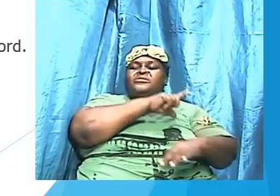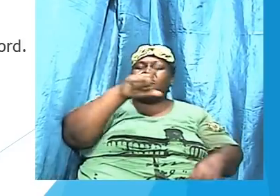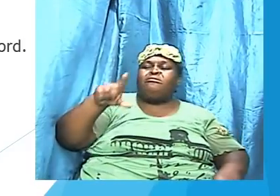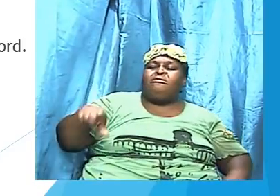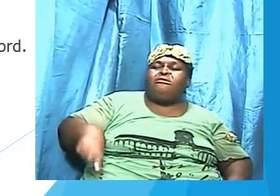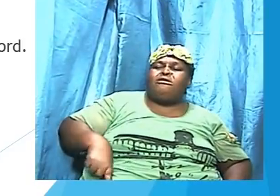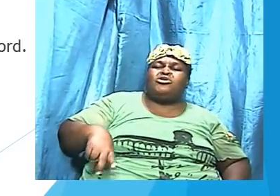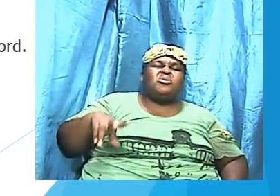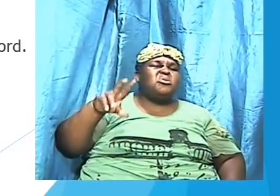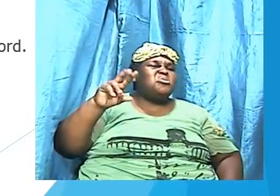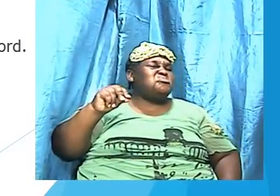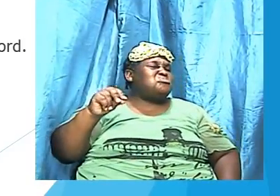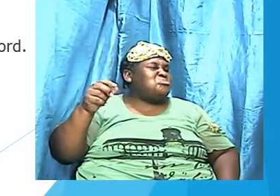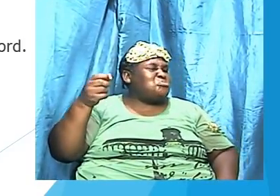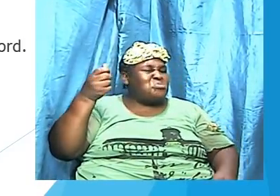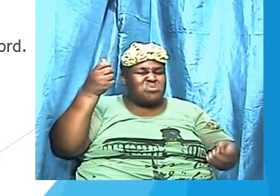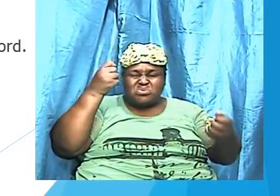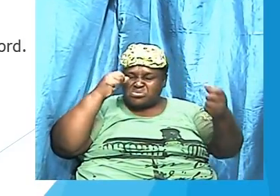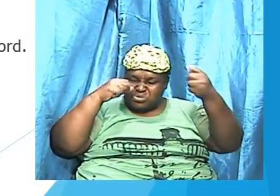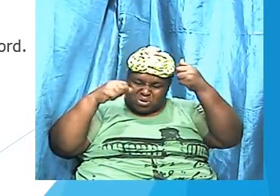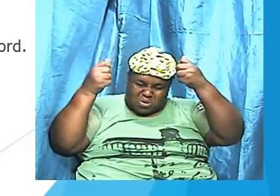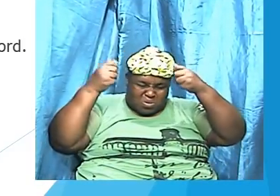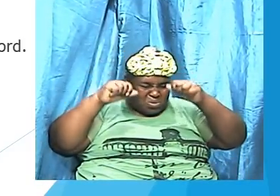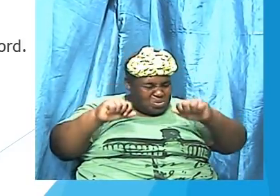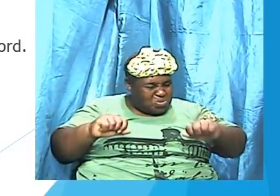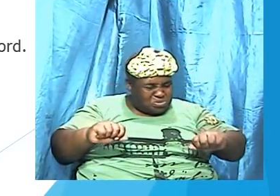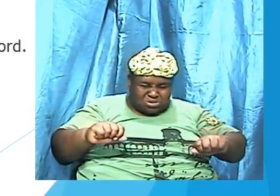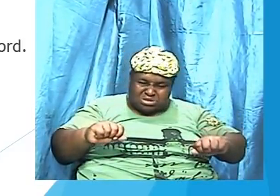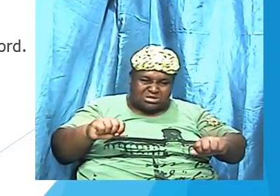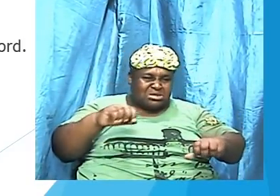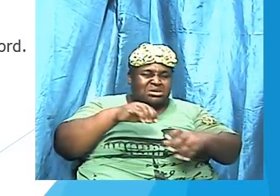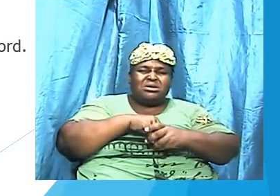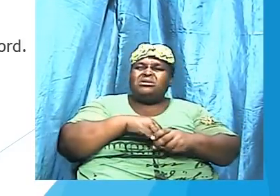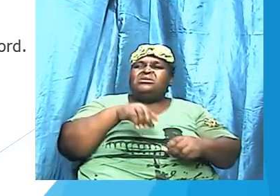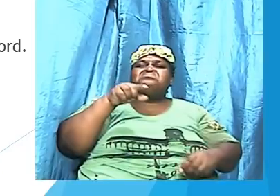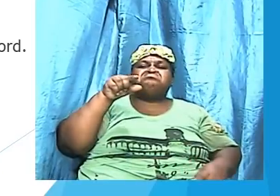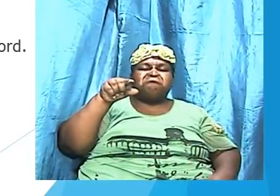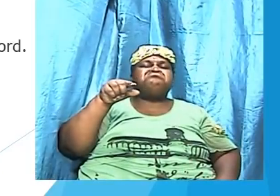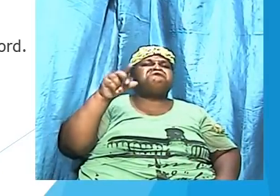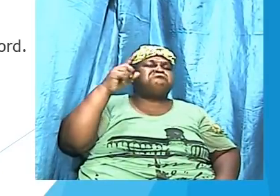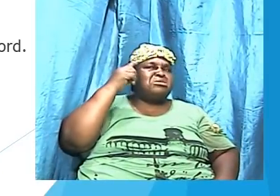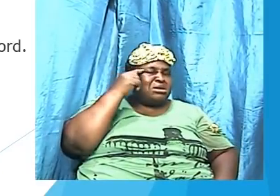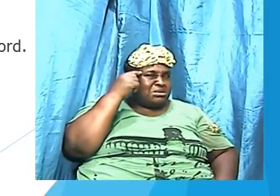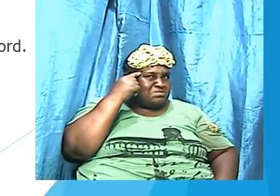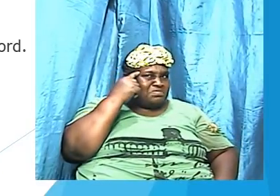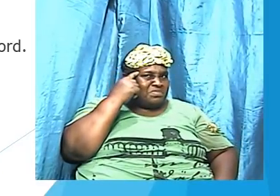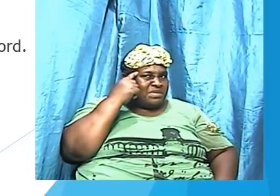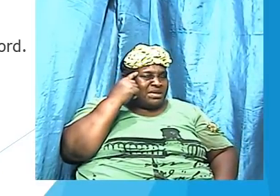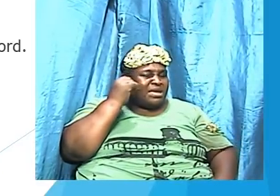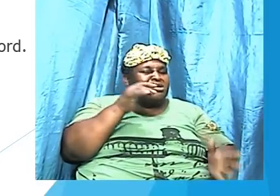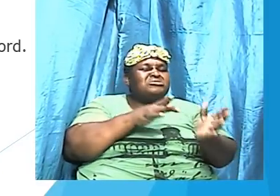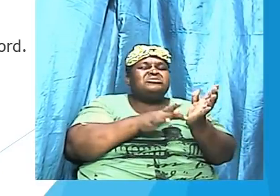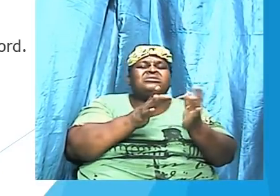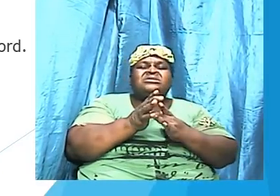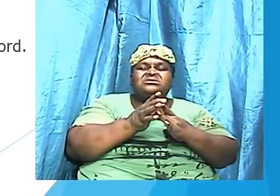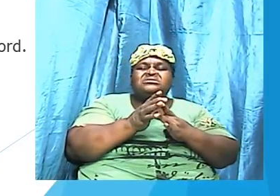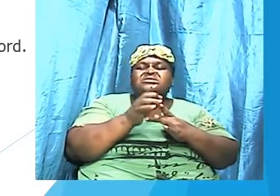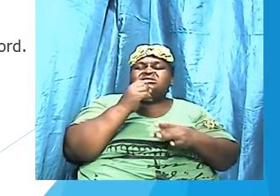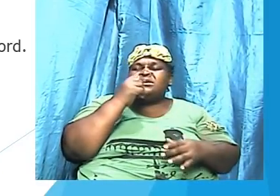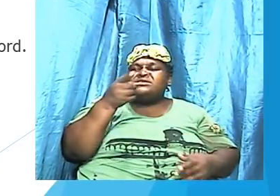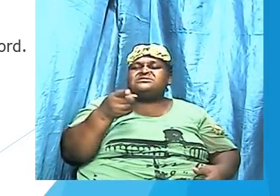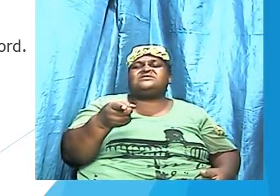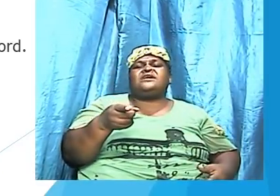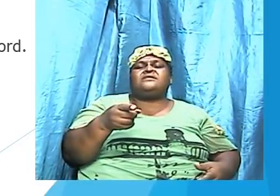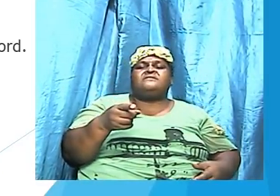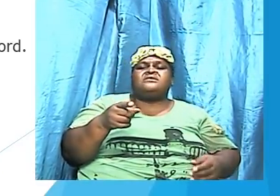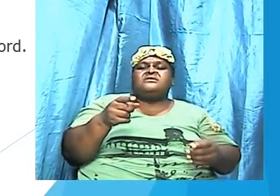in his mind. Jesus referred to this quickening work of the Holy Ghost in